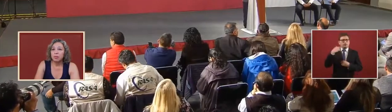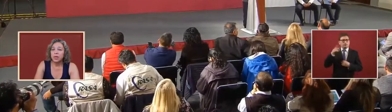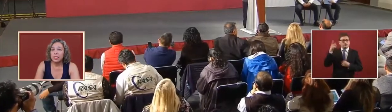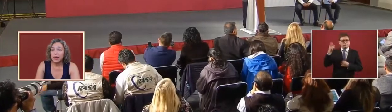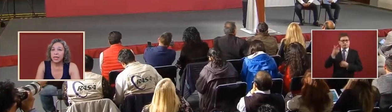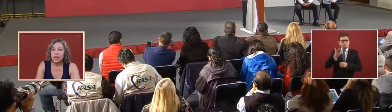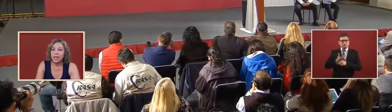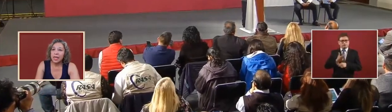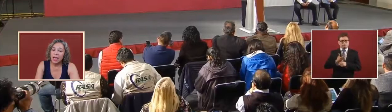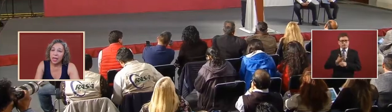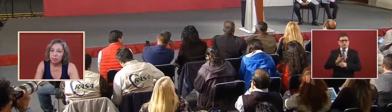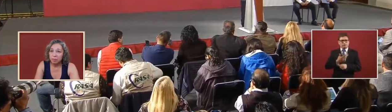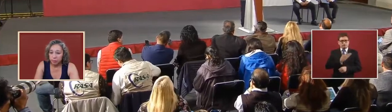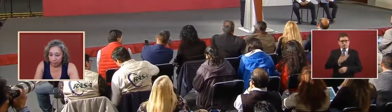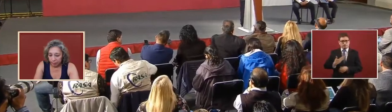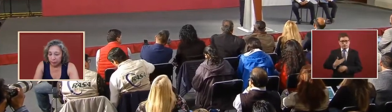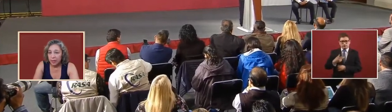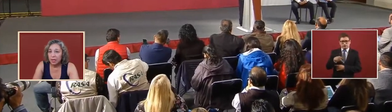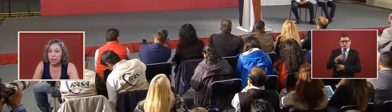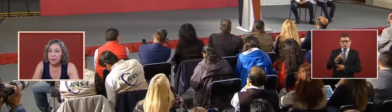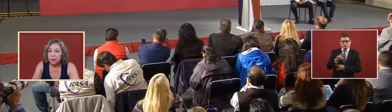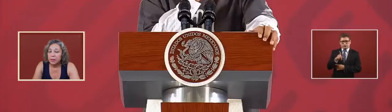when president kennedy came